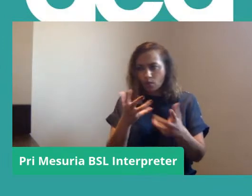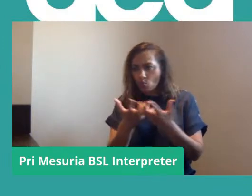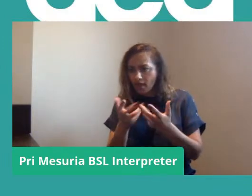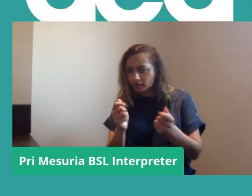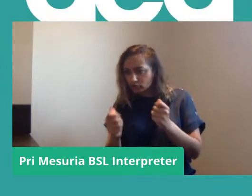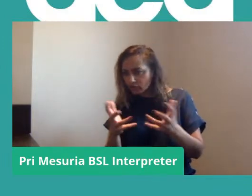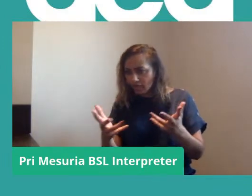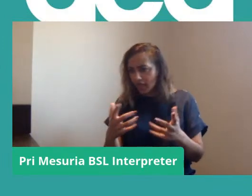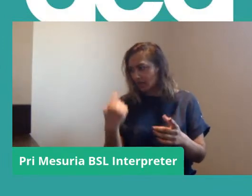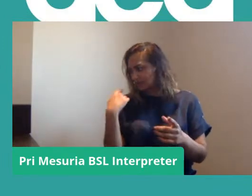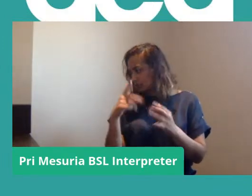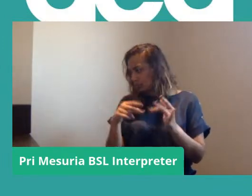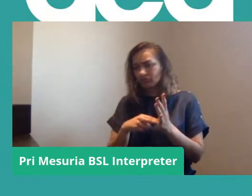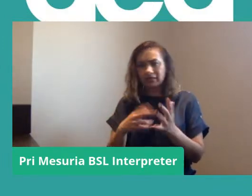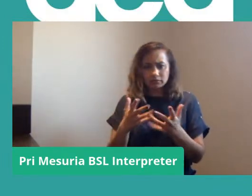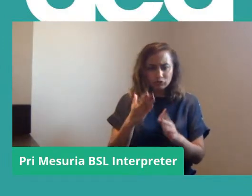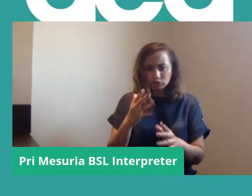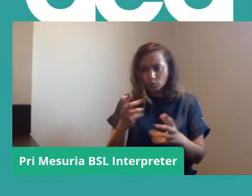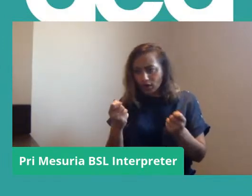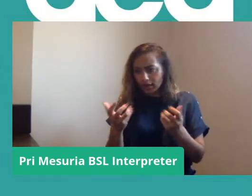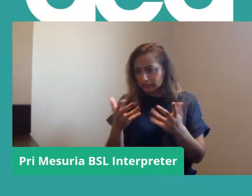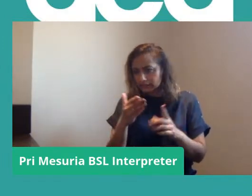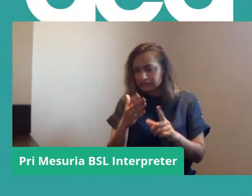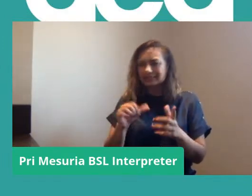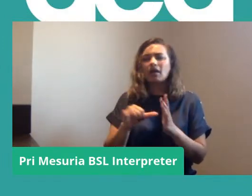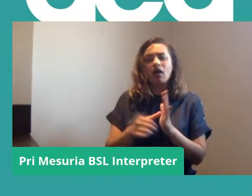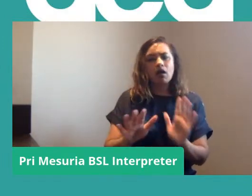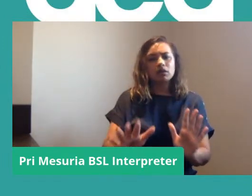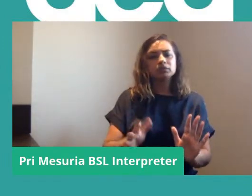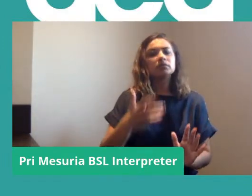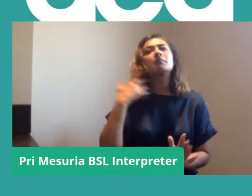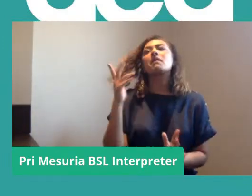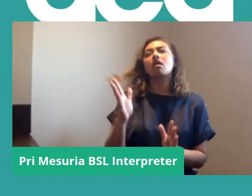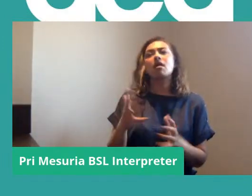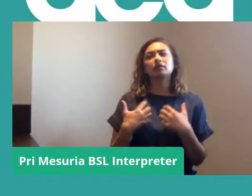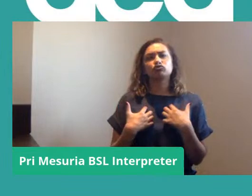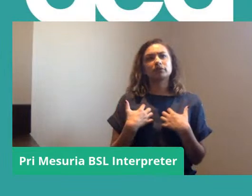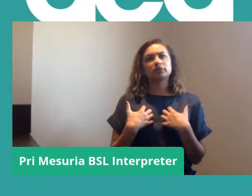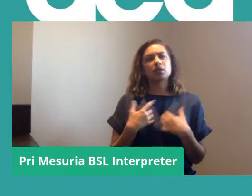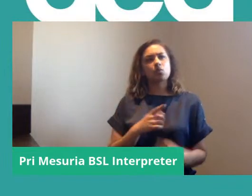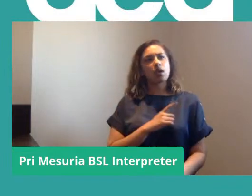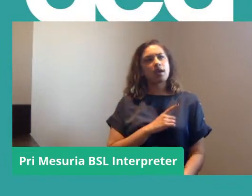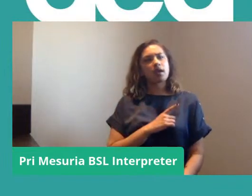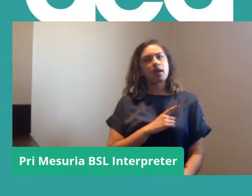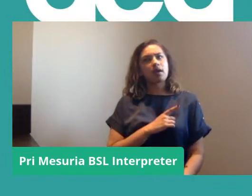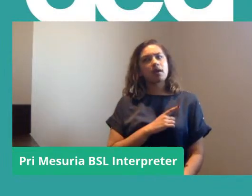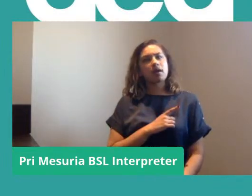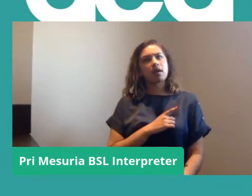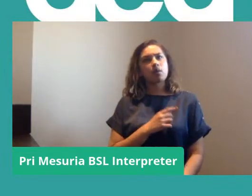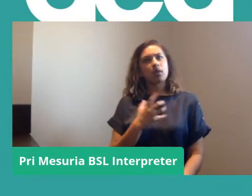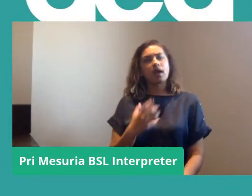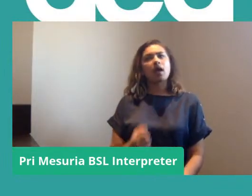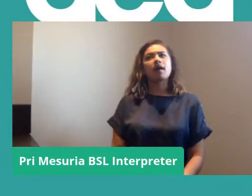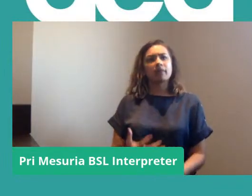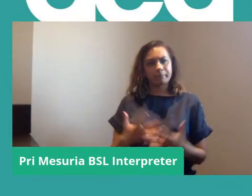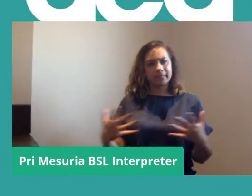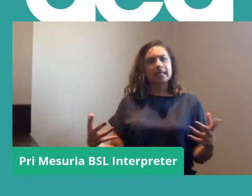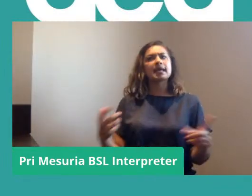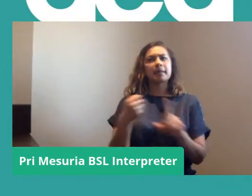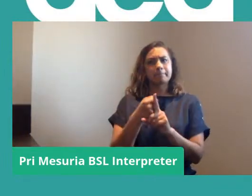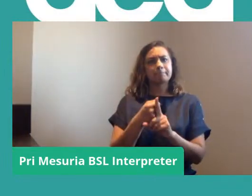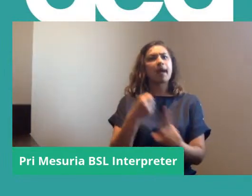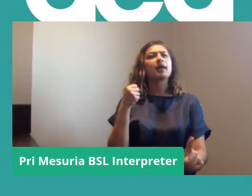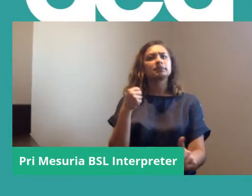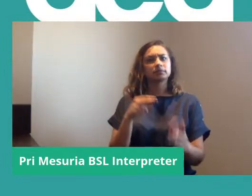was but I think the interesting thing around that and why I think we did have a significant impact as the